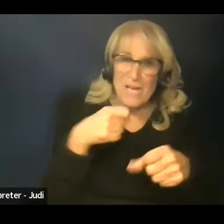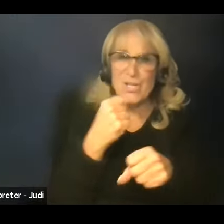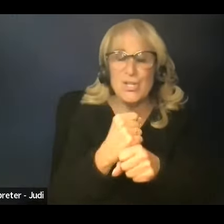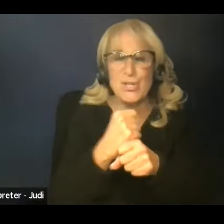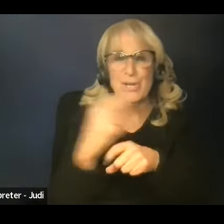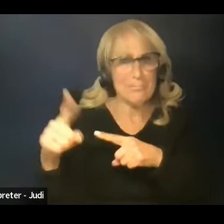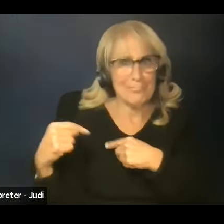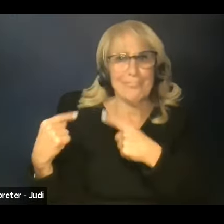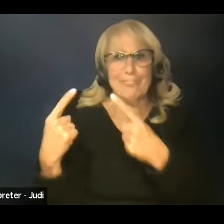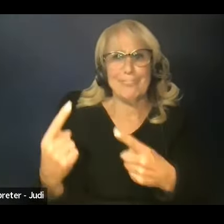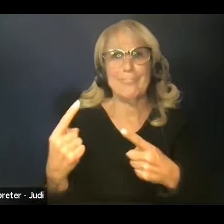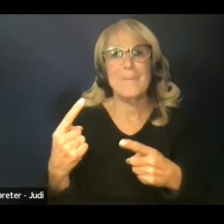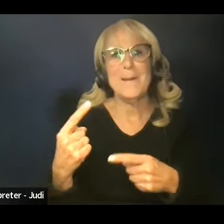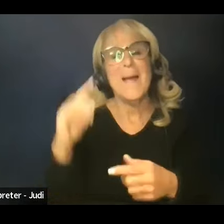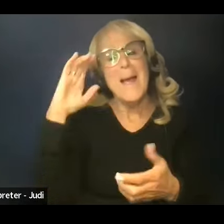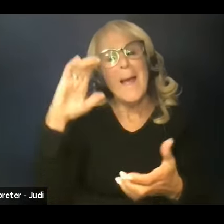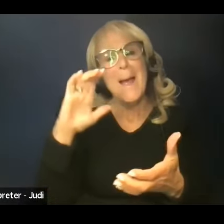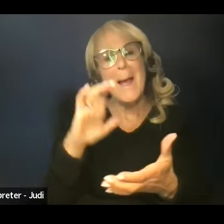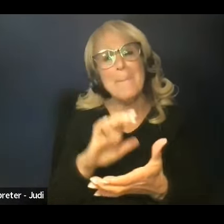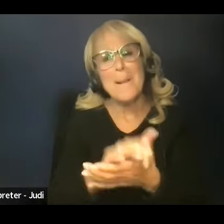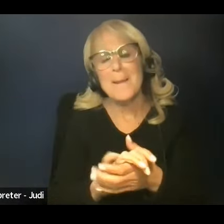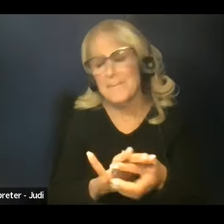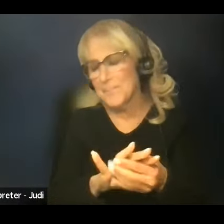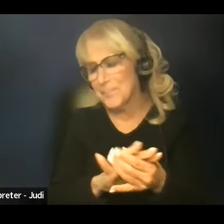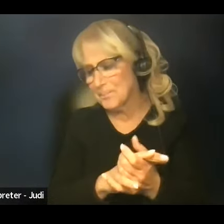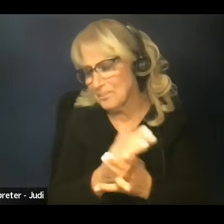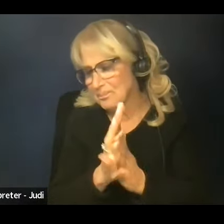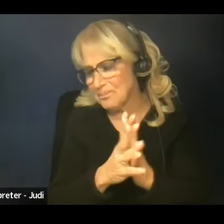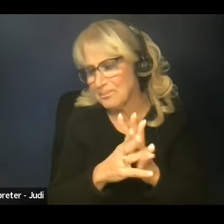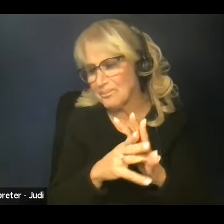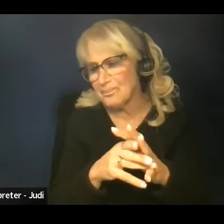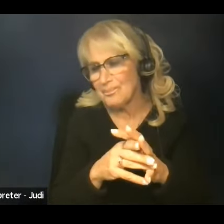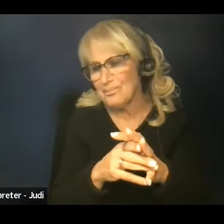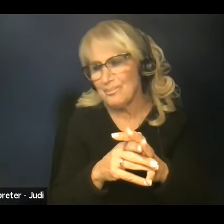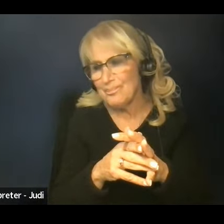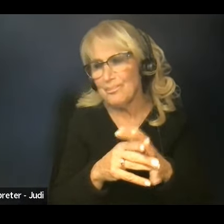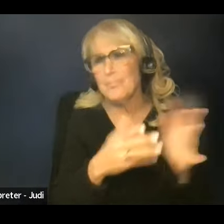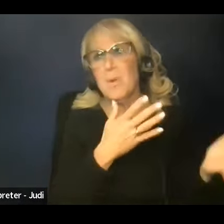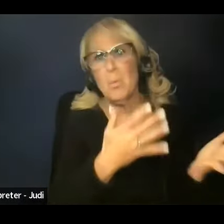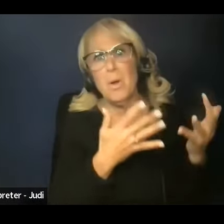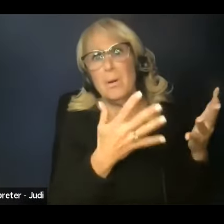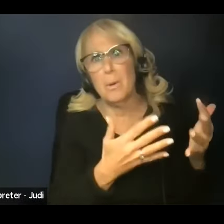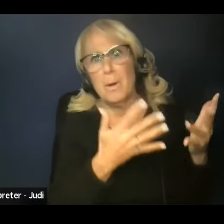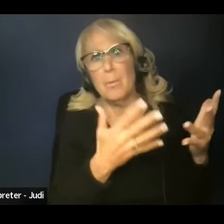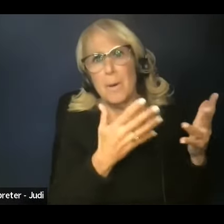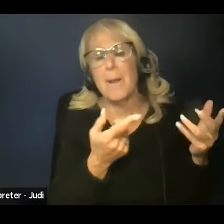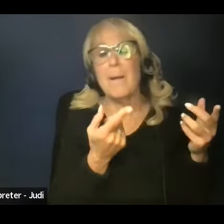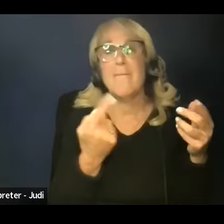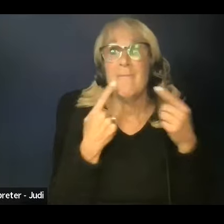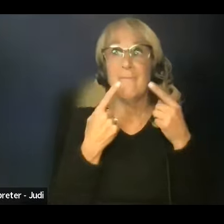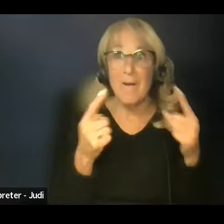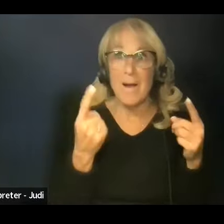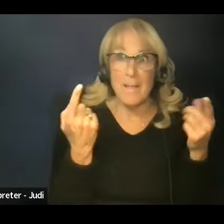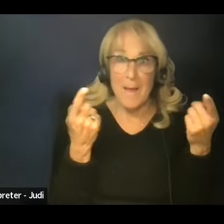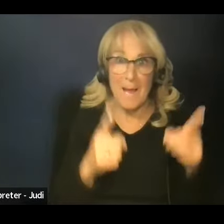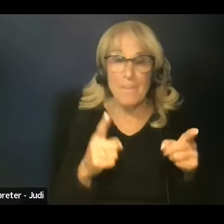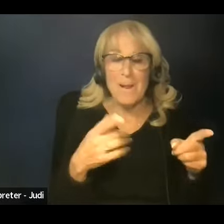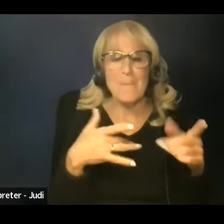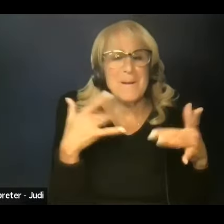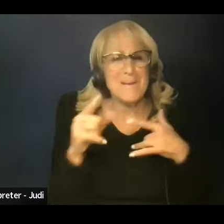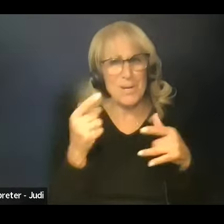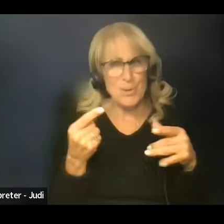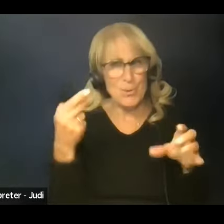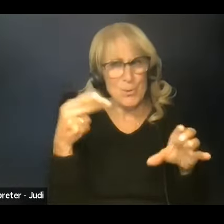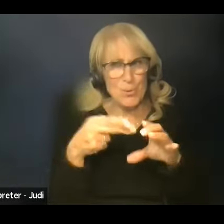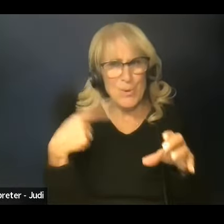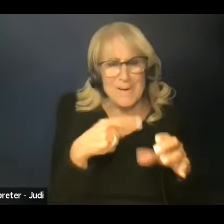I believe that it has been a long time coming, and I'm so excited that you have decided to join us today, knowing